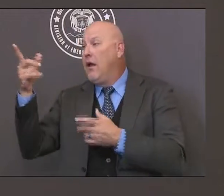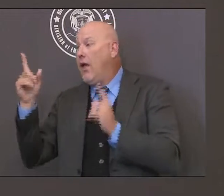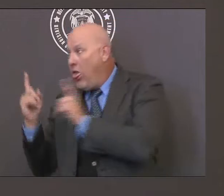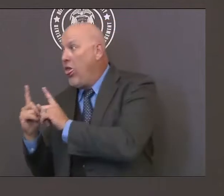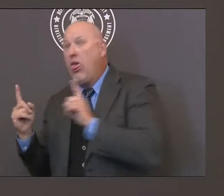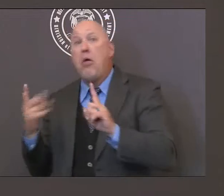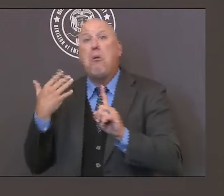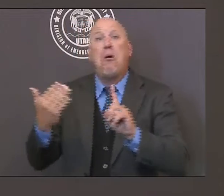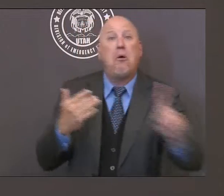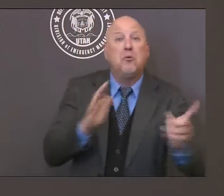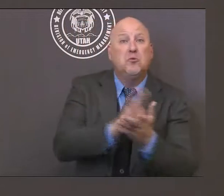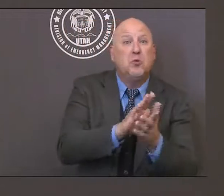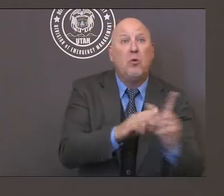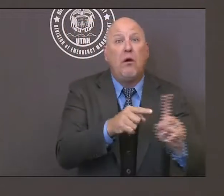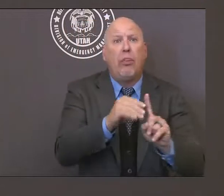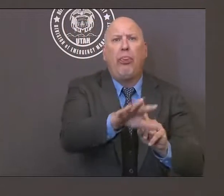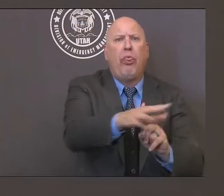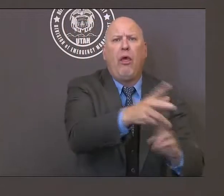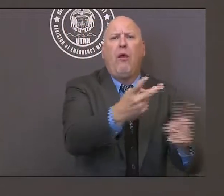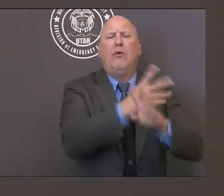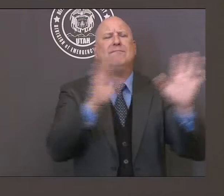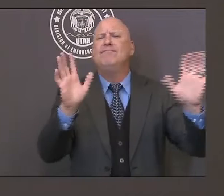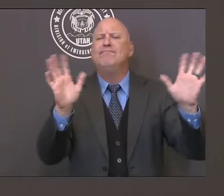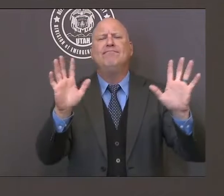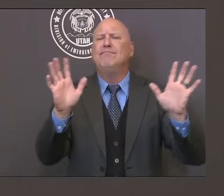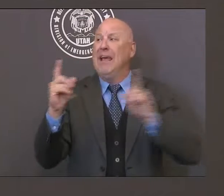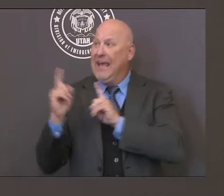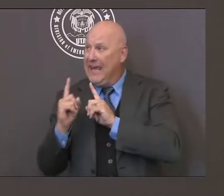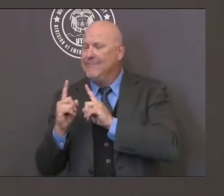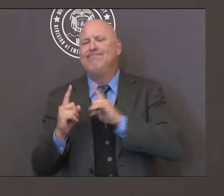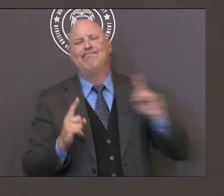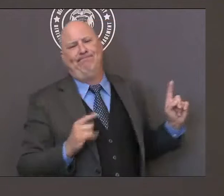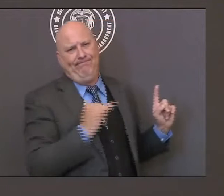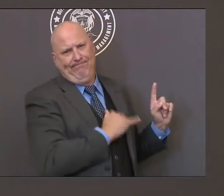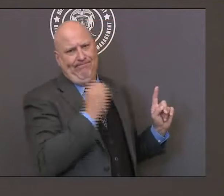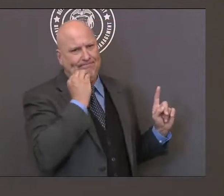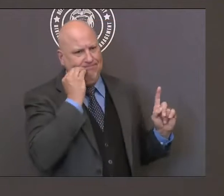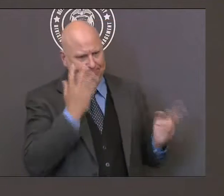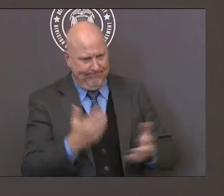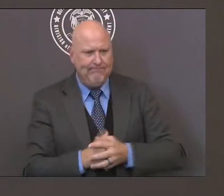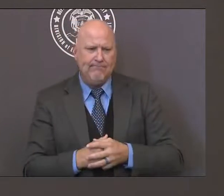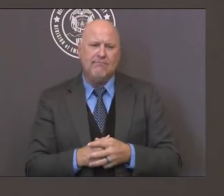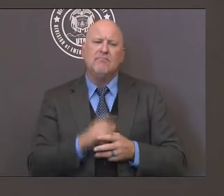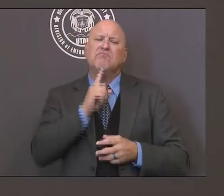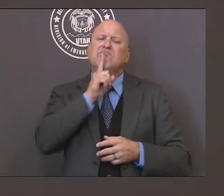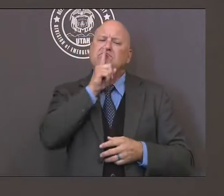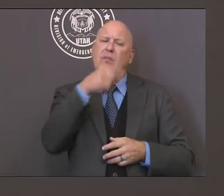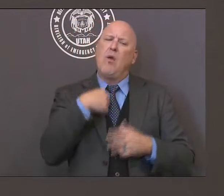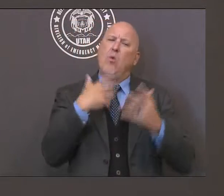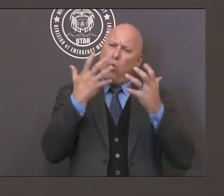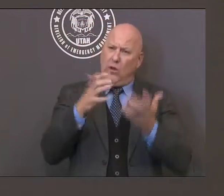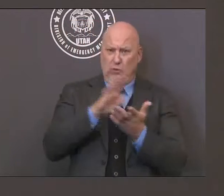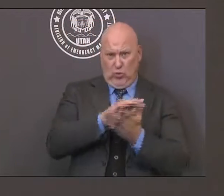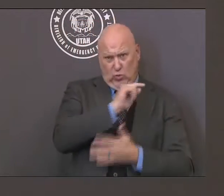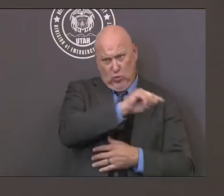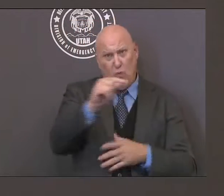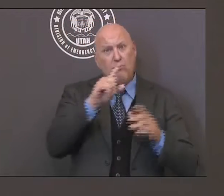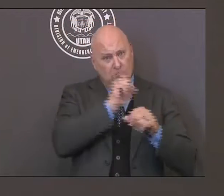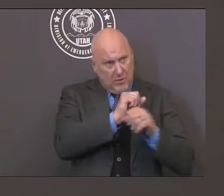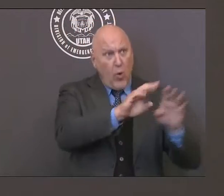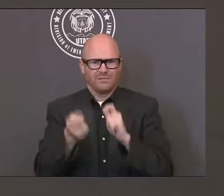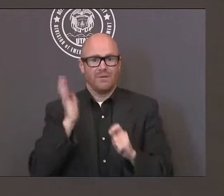staying home when we're ill and using good hand hygiene will help us open up schools safely and keep them open